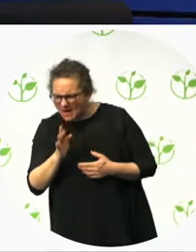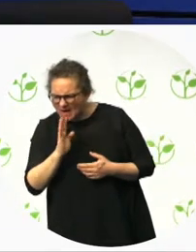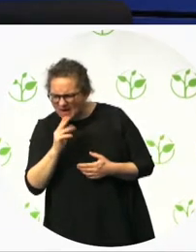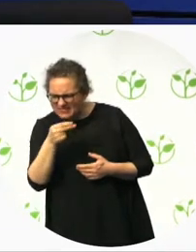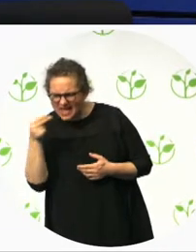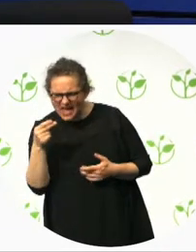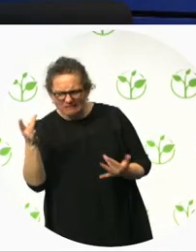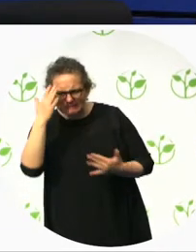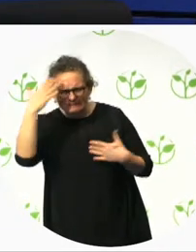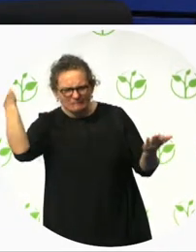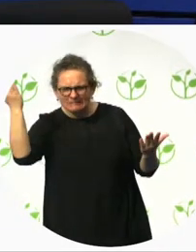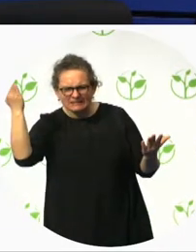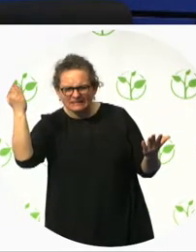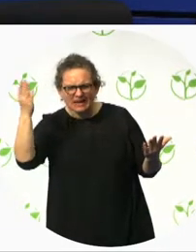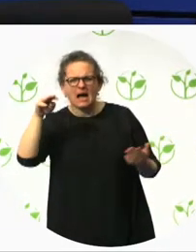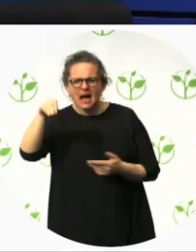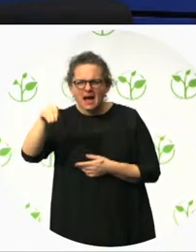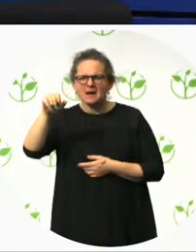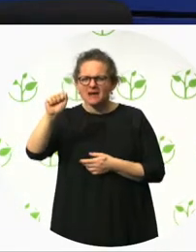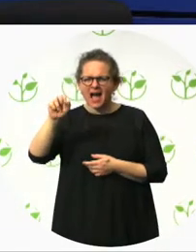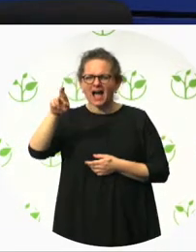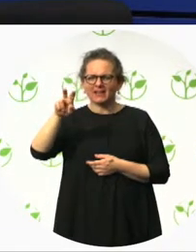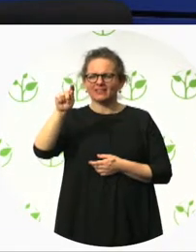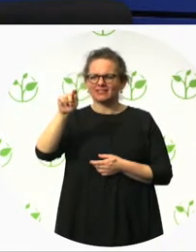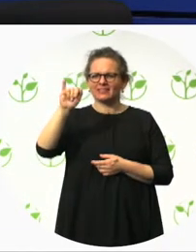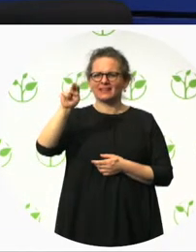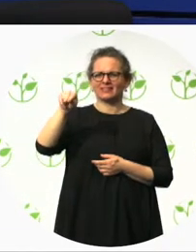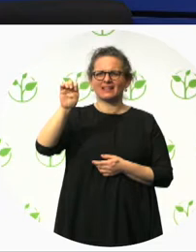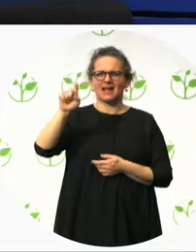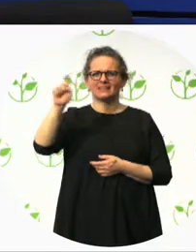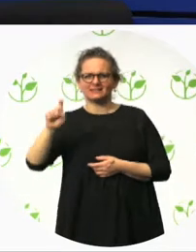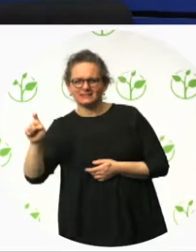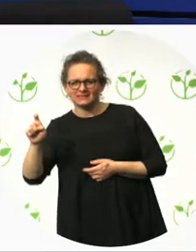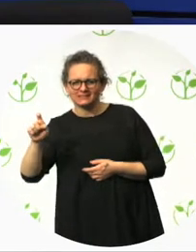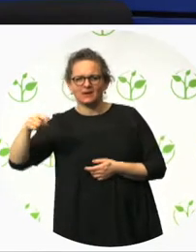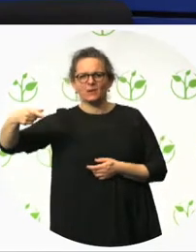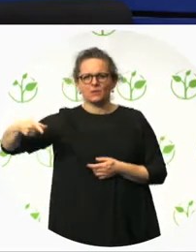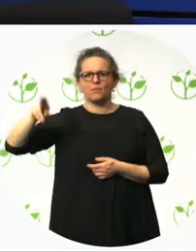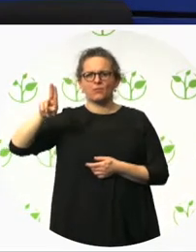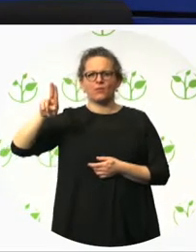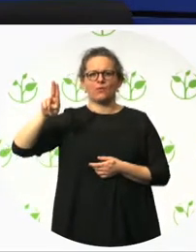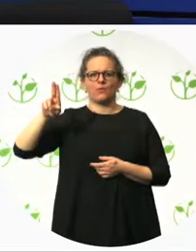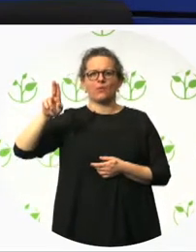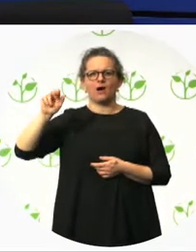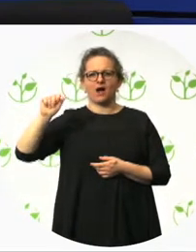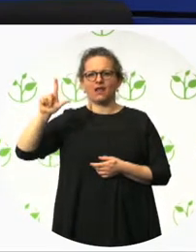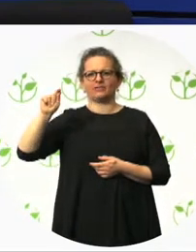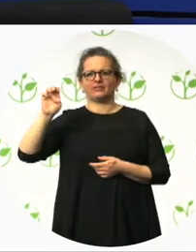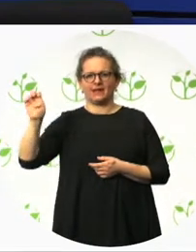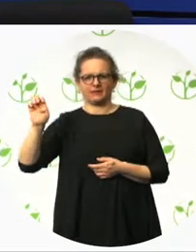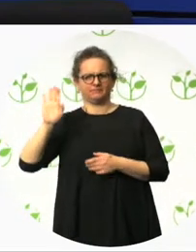Miguel Hernandez University in Spain. And he is specifically a new director